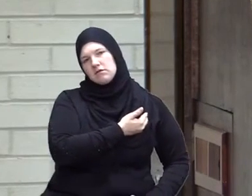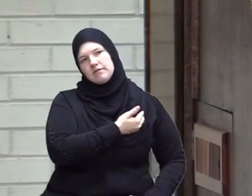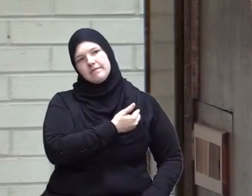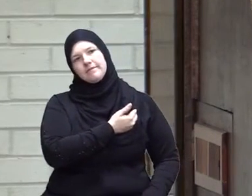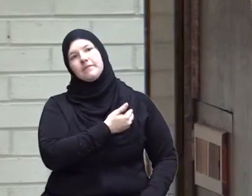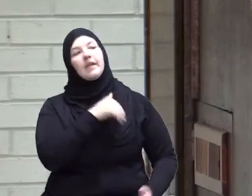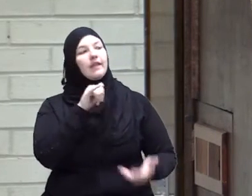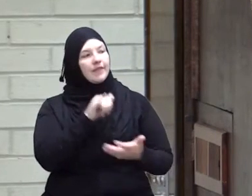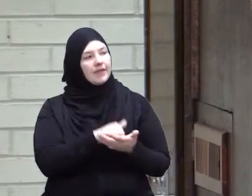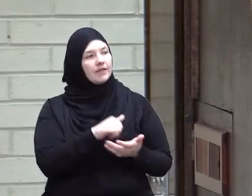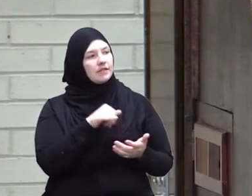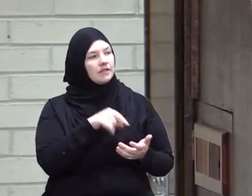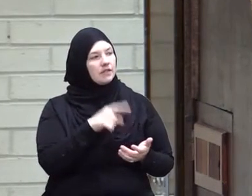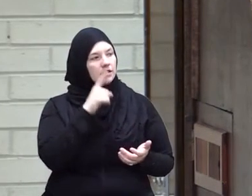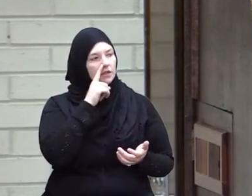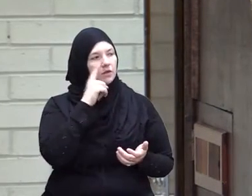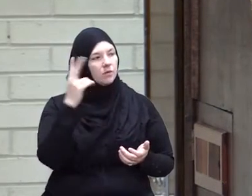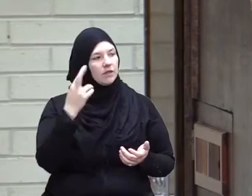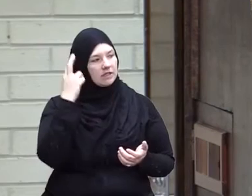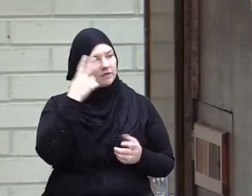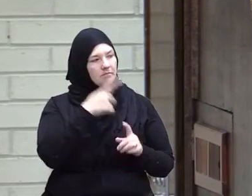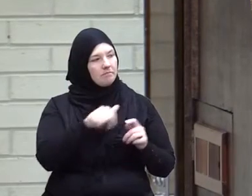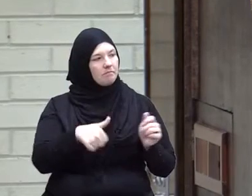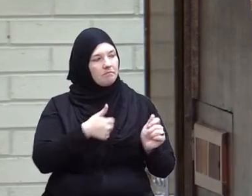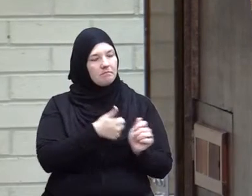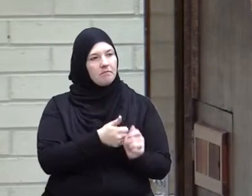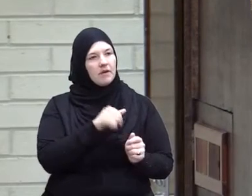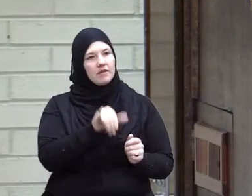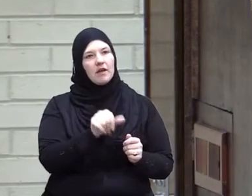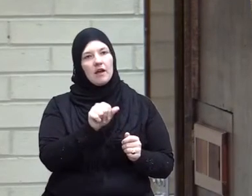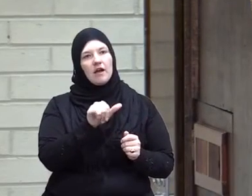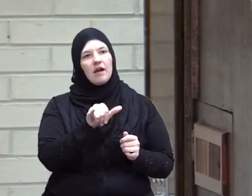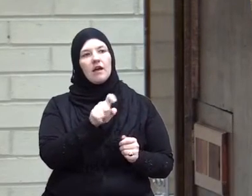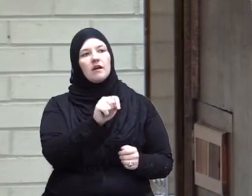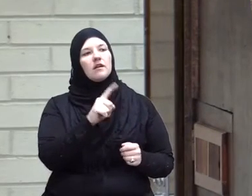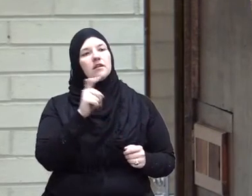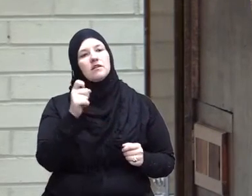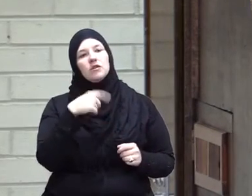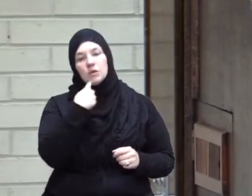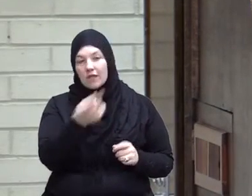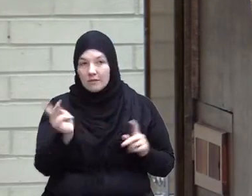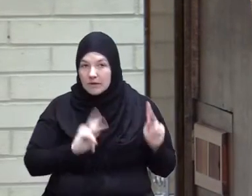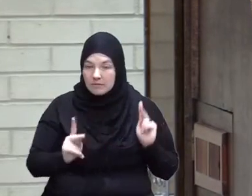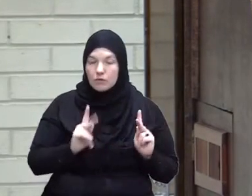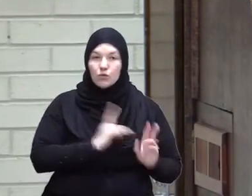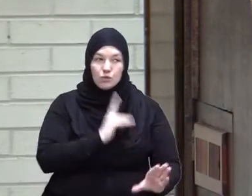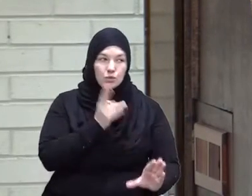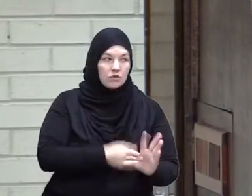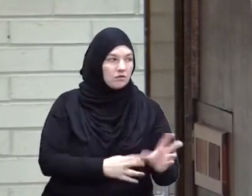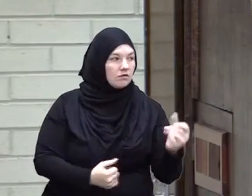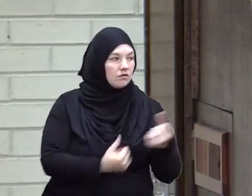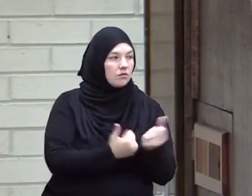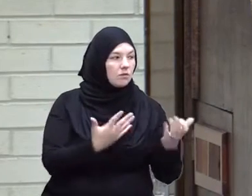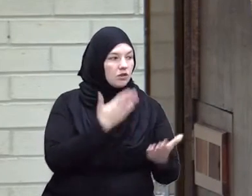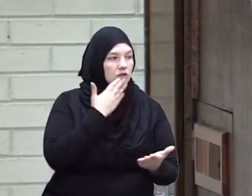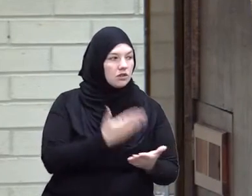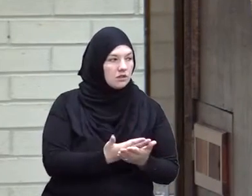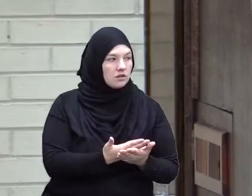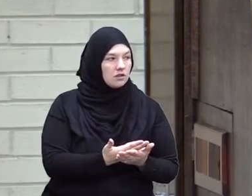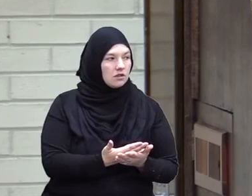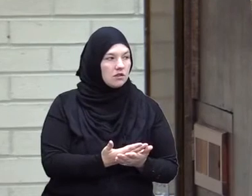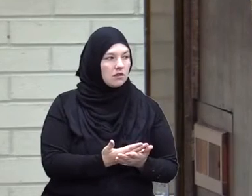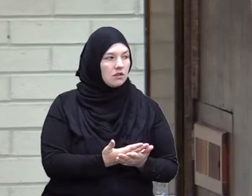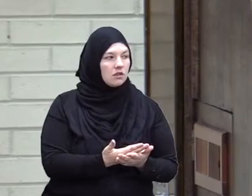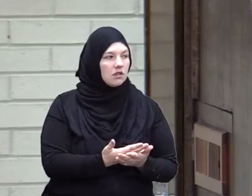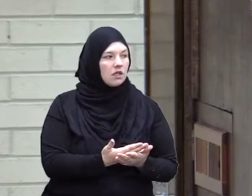and this is the reason behind this ayah do you tell people do you enjoin people to do what is good and you